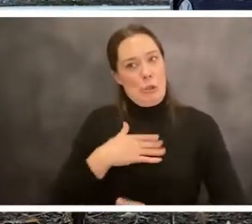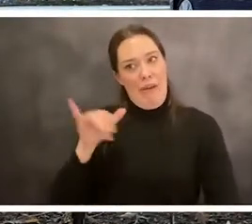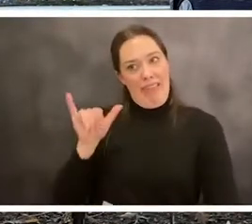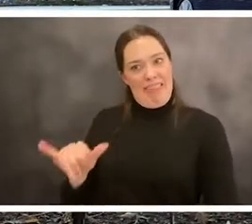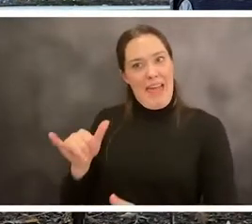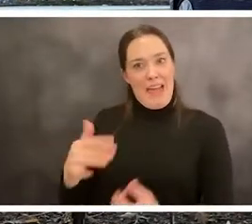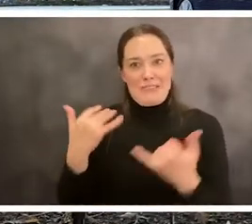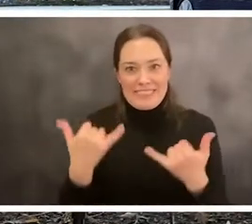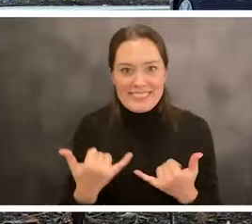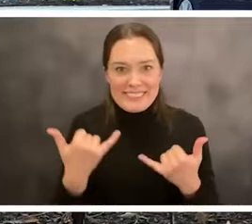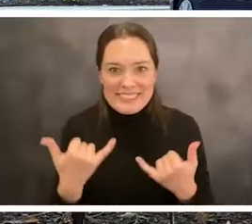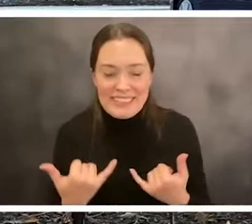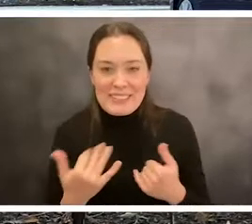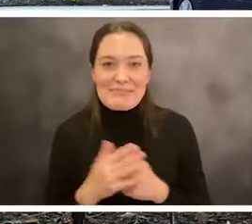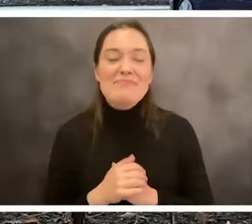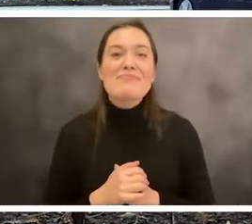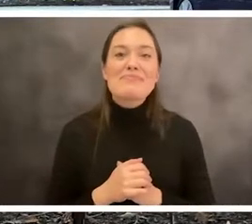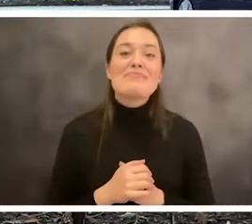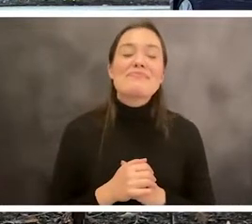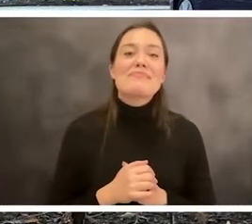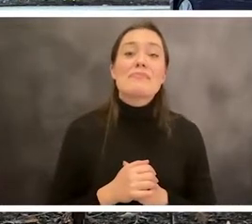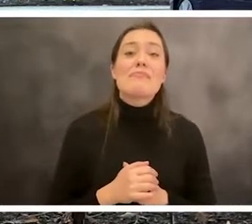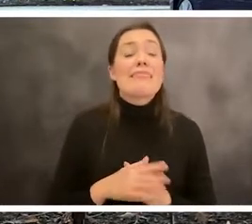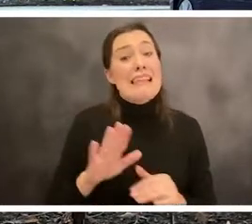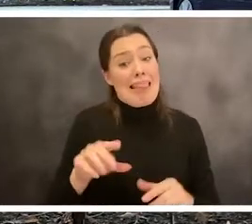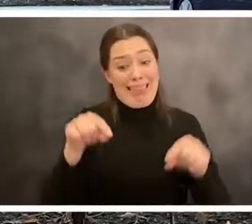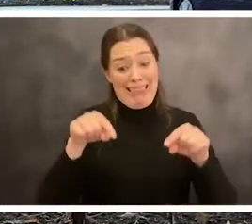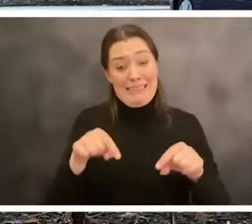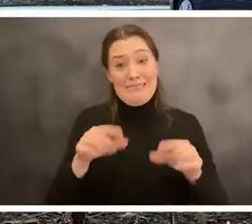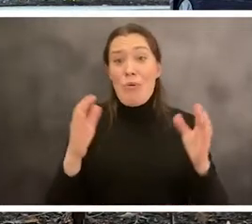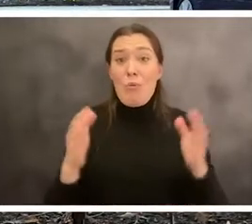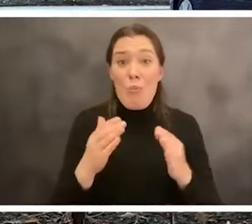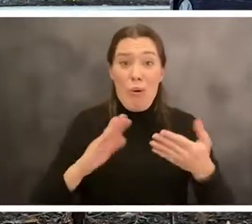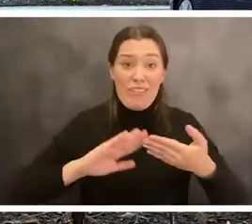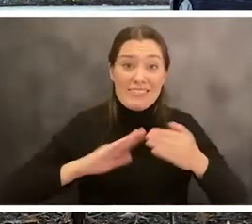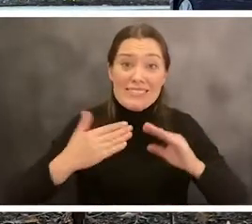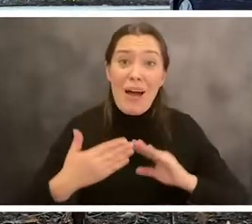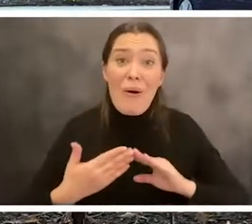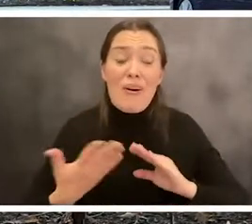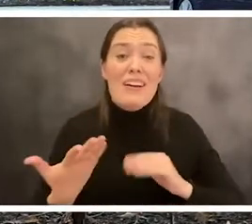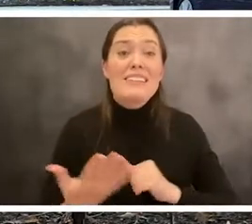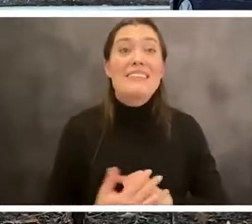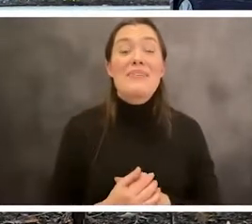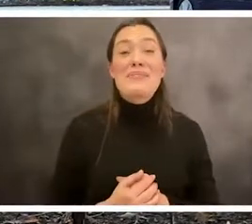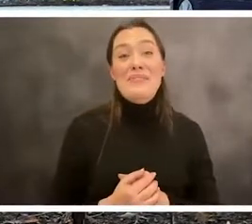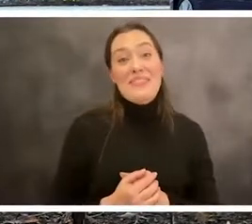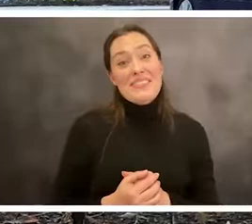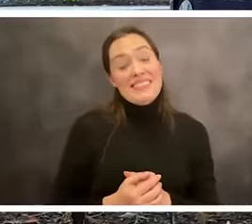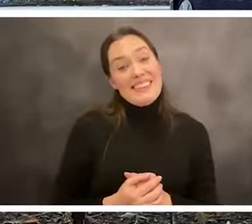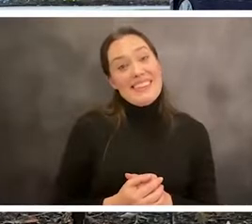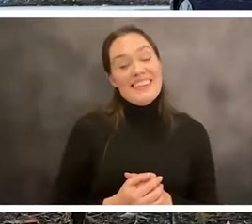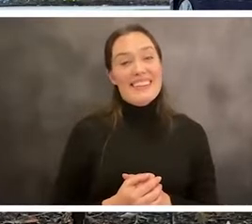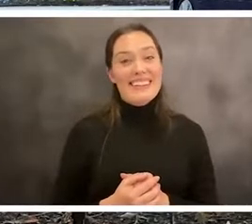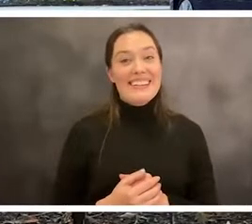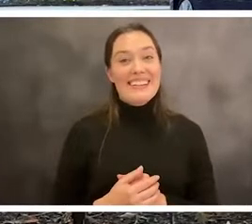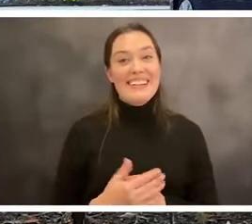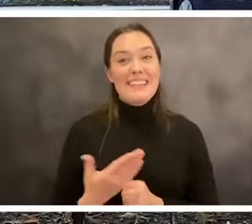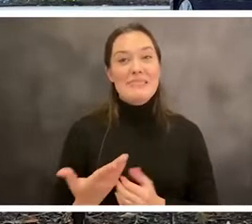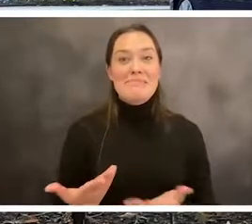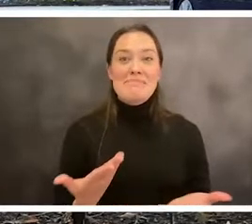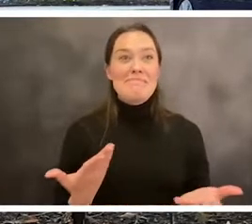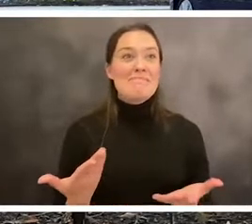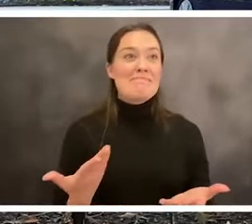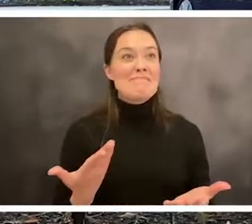advantage of that. Um, you know, it's a small town and, and so, um, you know,